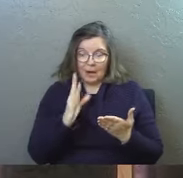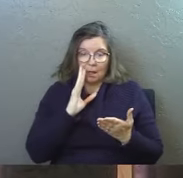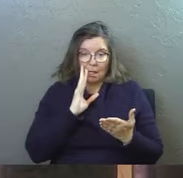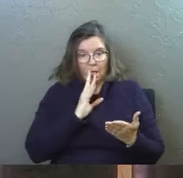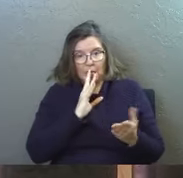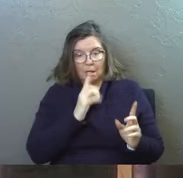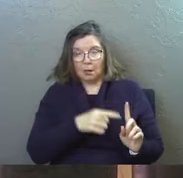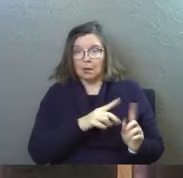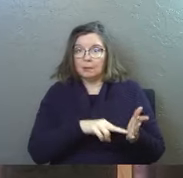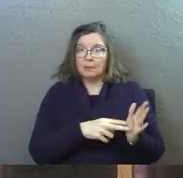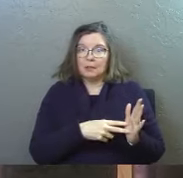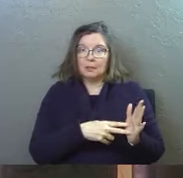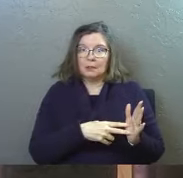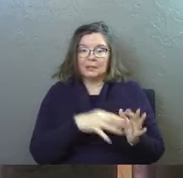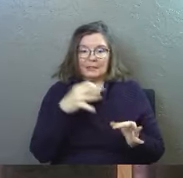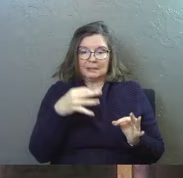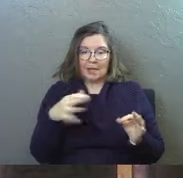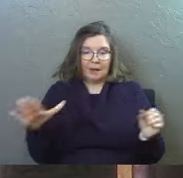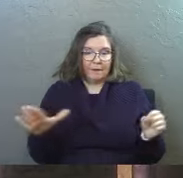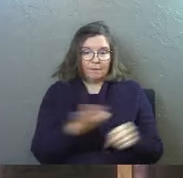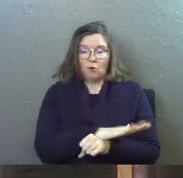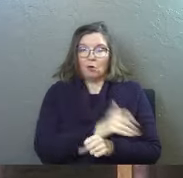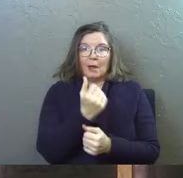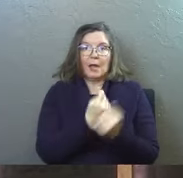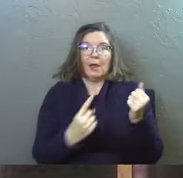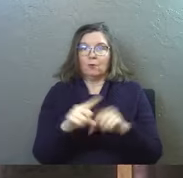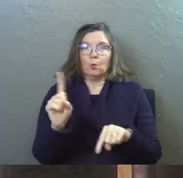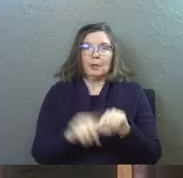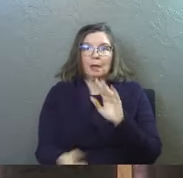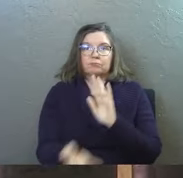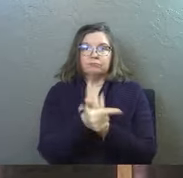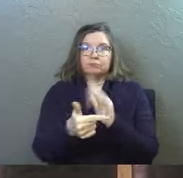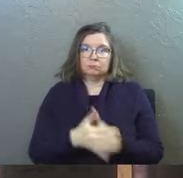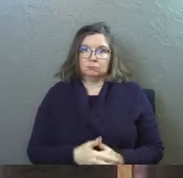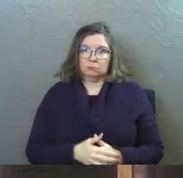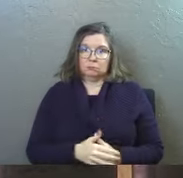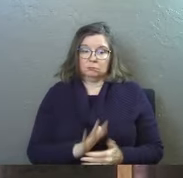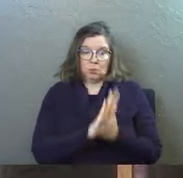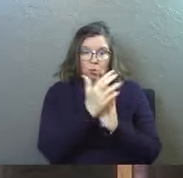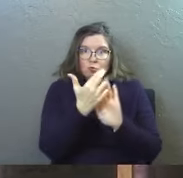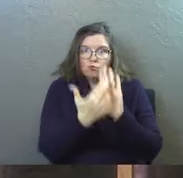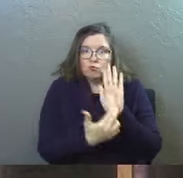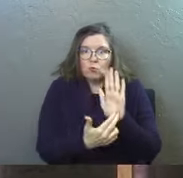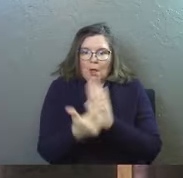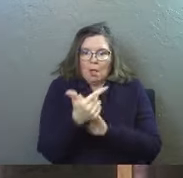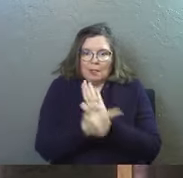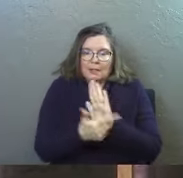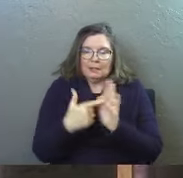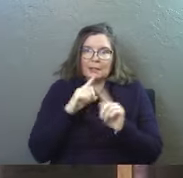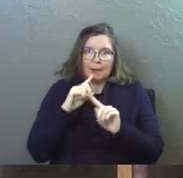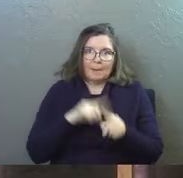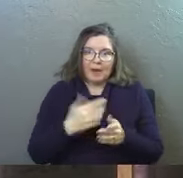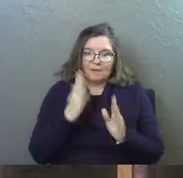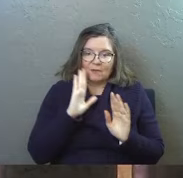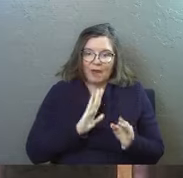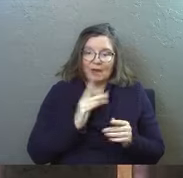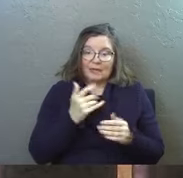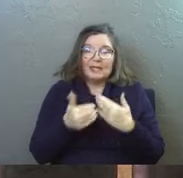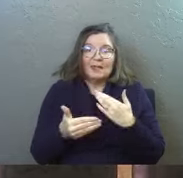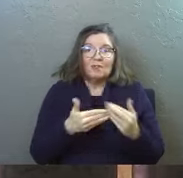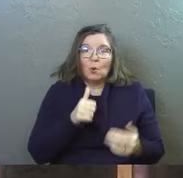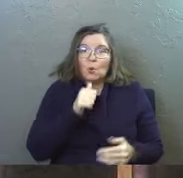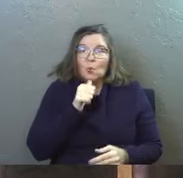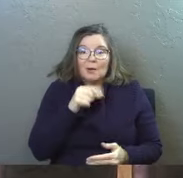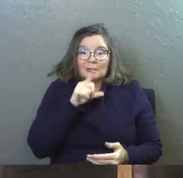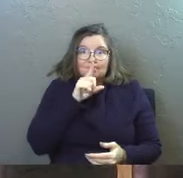drive him to lust he turned it into a rule he turned it into a legalistic command of God even